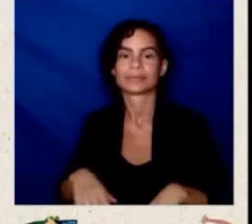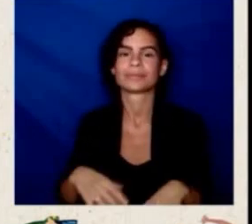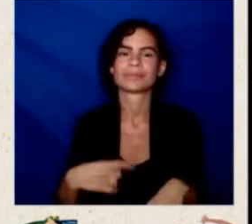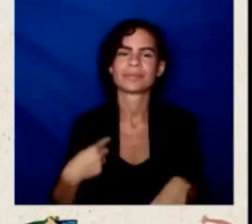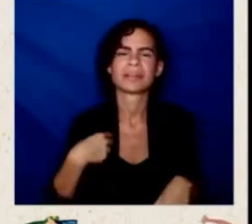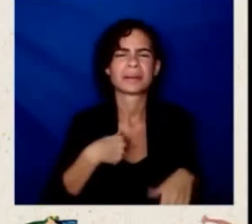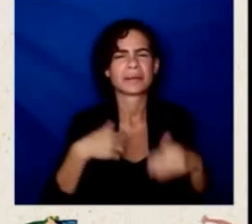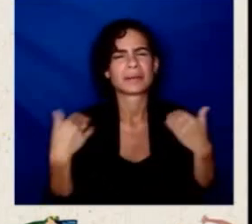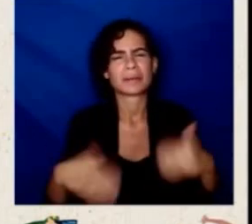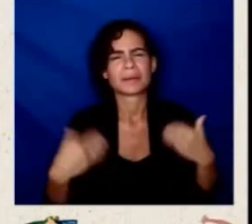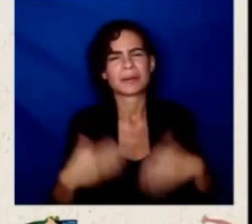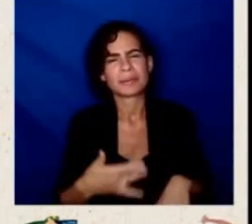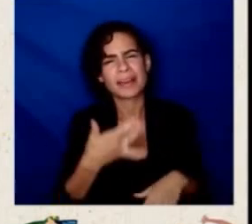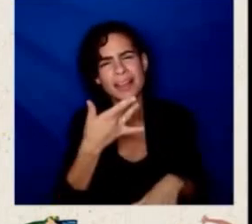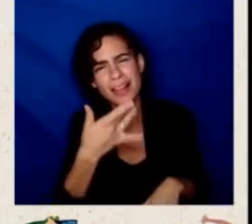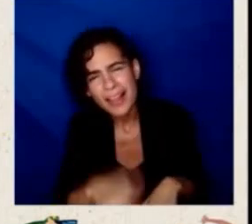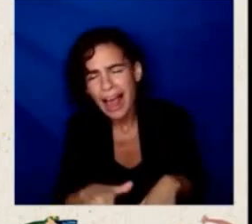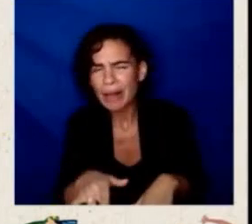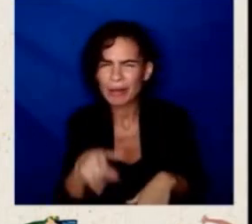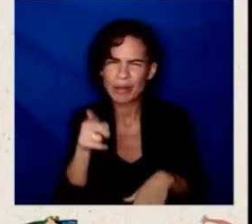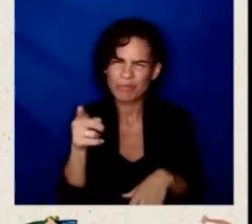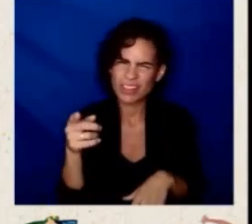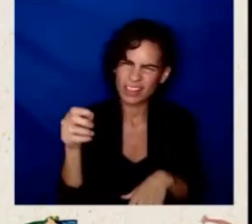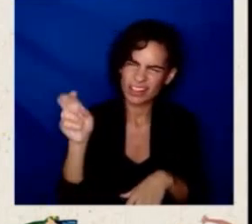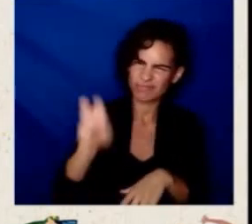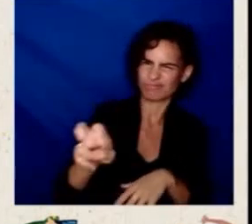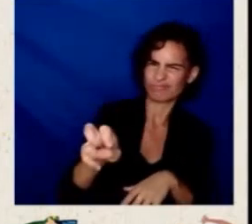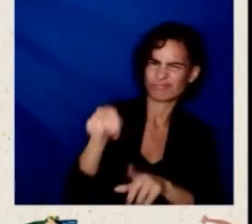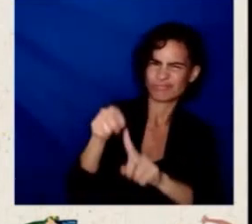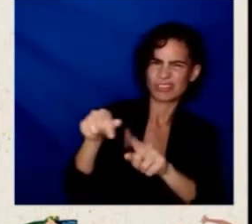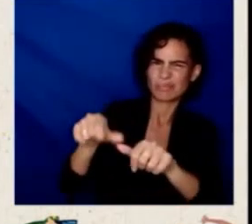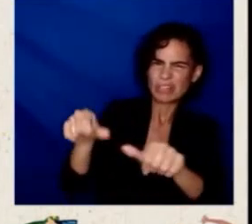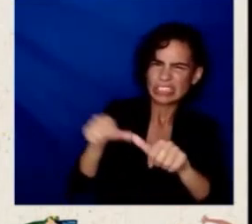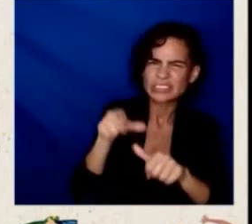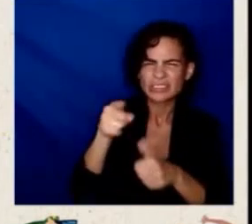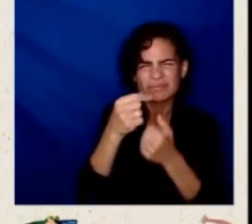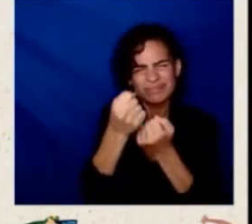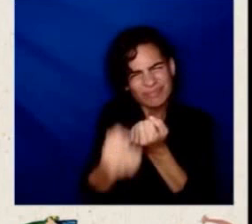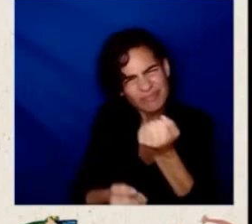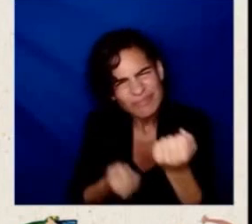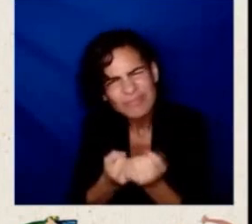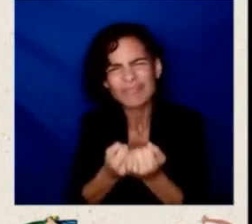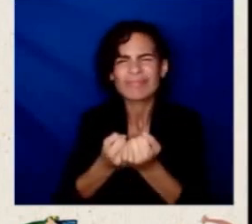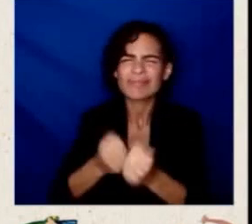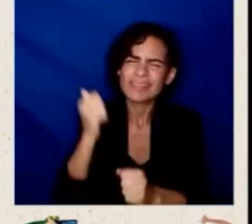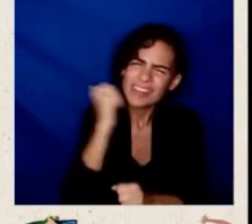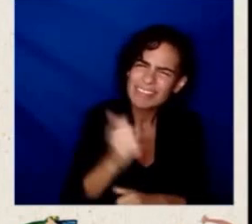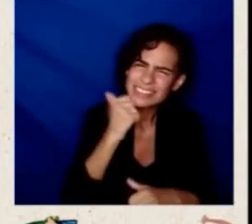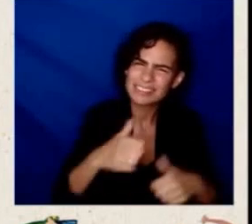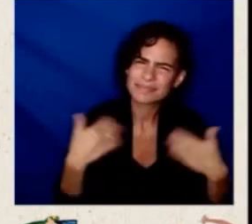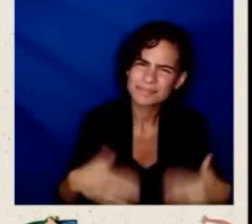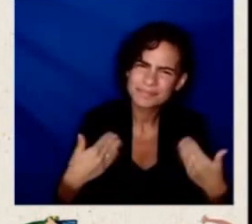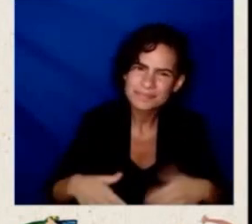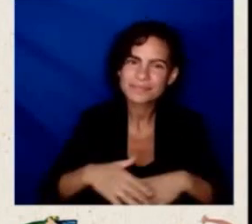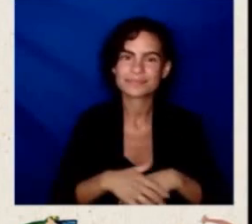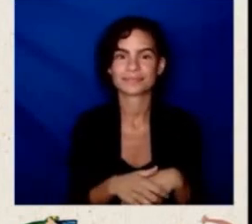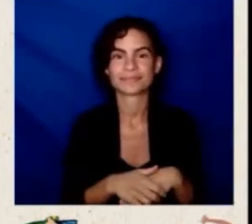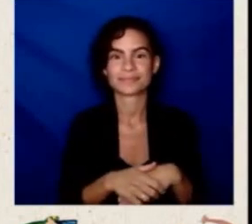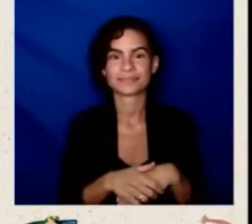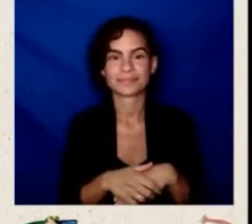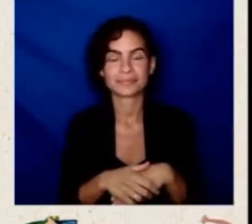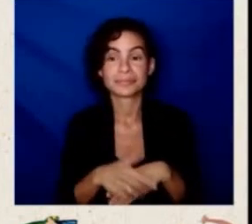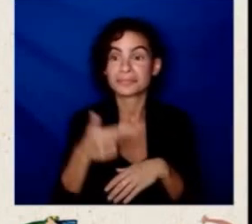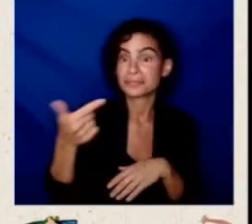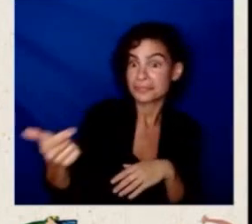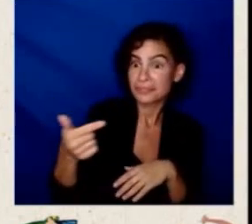being lucky on having you there fighting for us every single day. Administrator? I mean, I think it's a really respect my colleague's